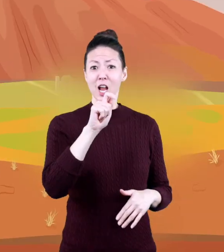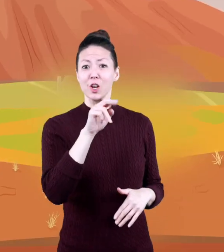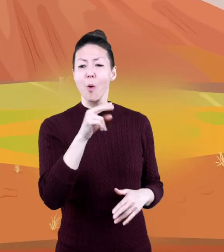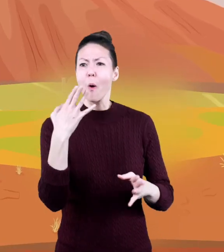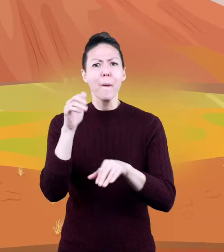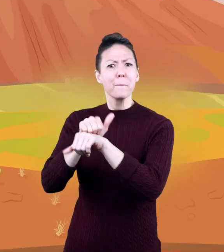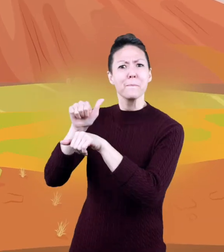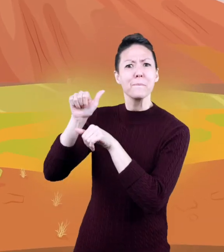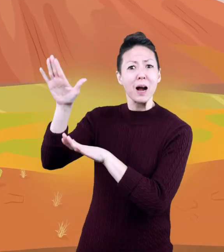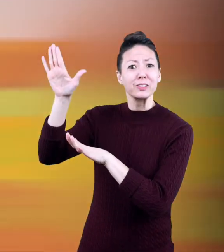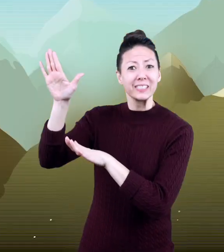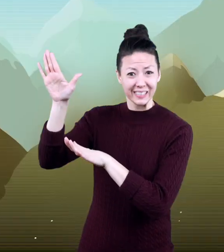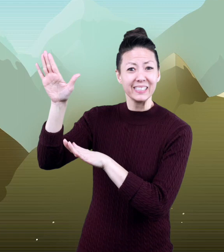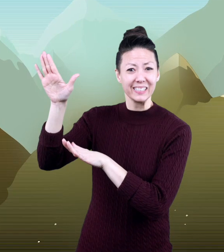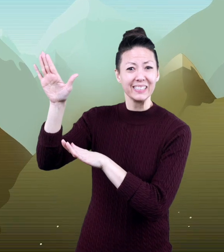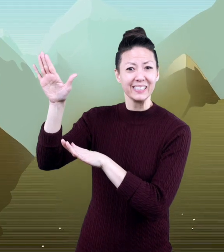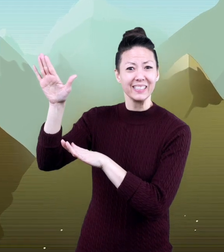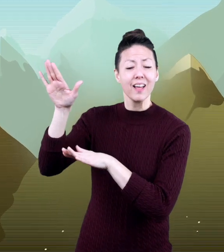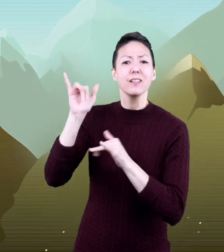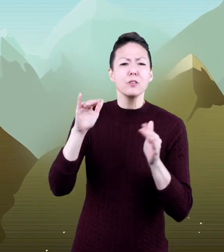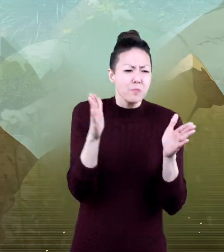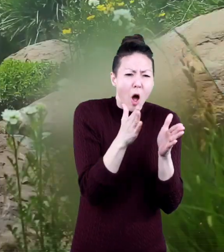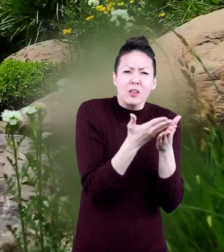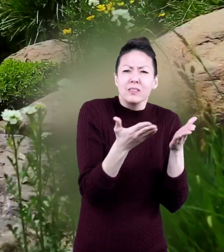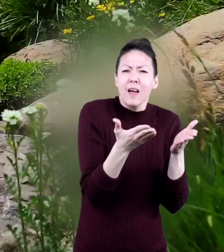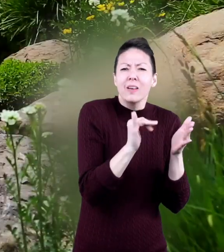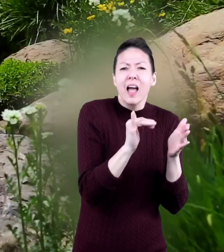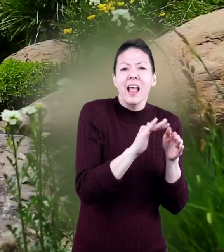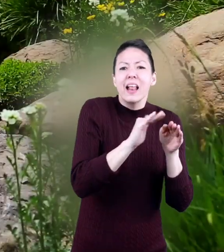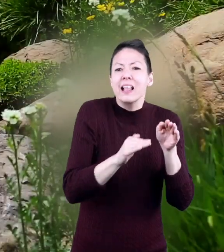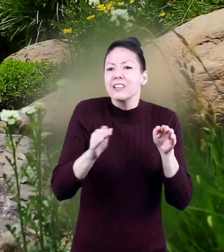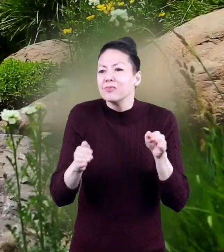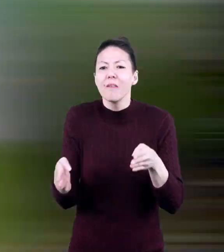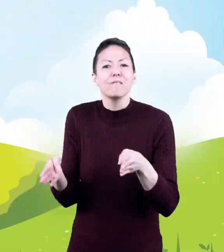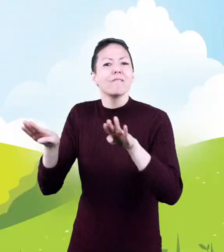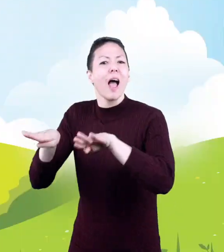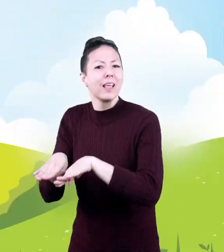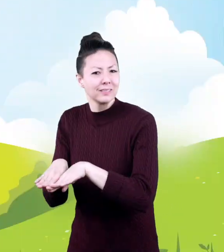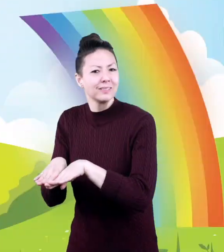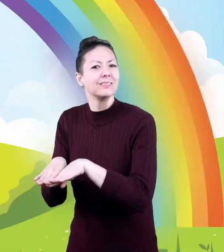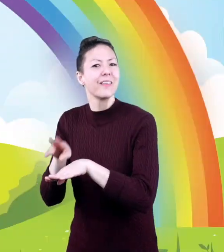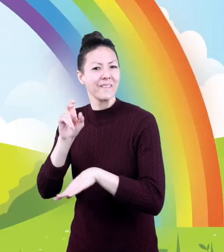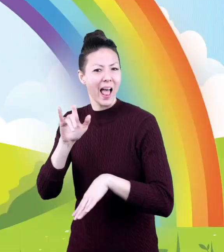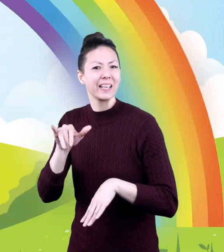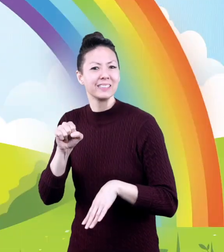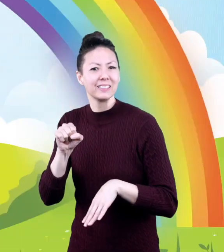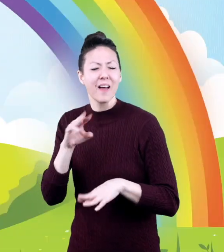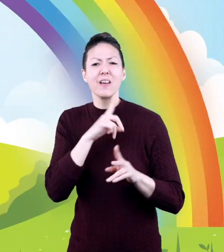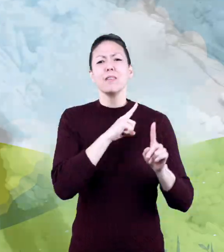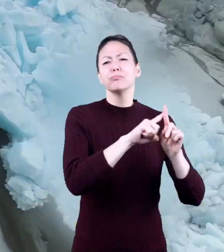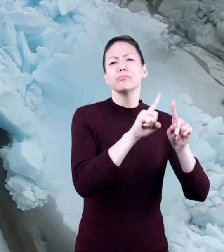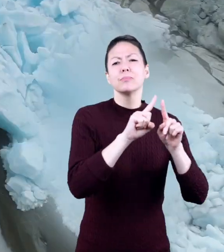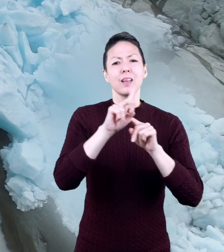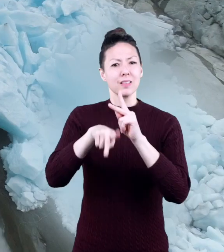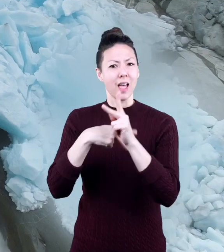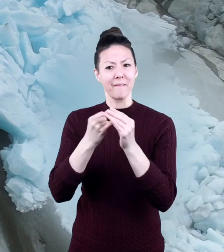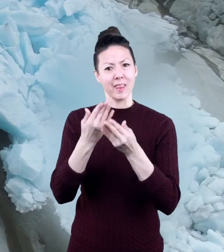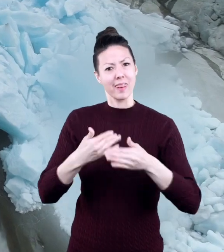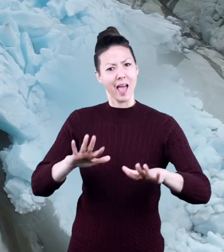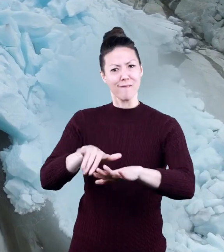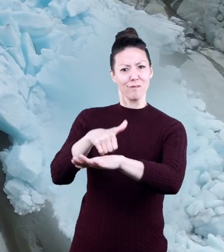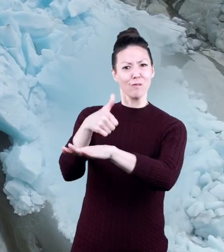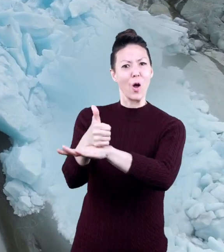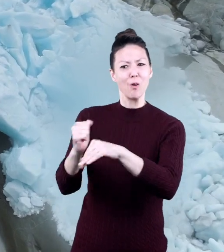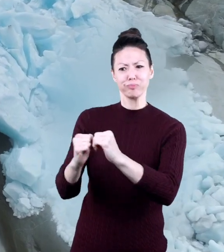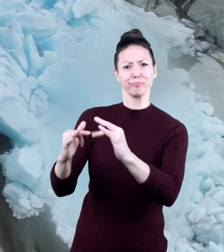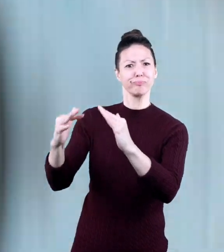plateaus, and mountains, to smaller stuff like hills and valleys. There may be other